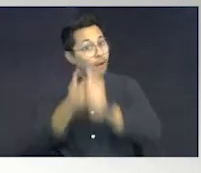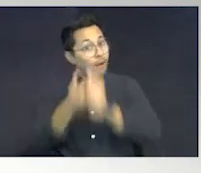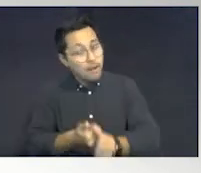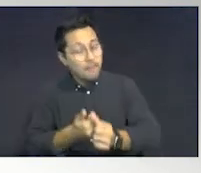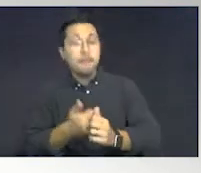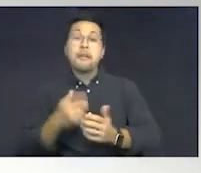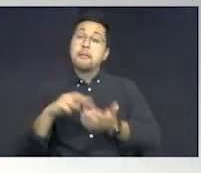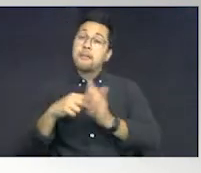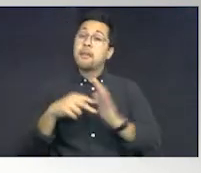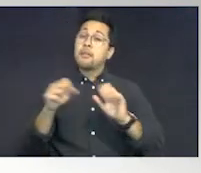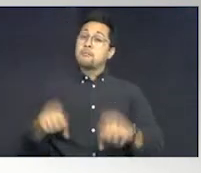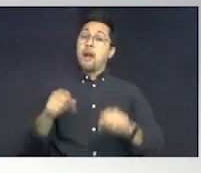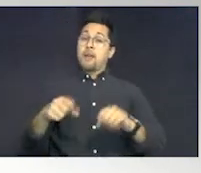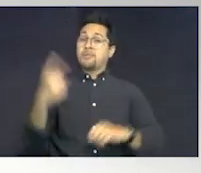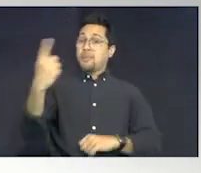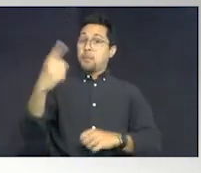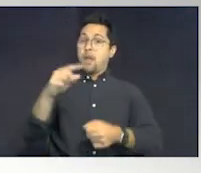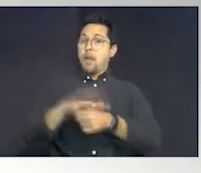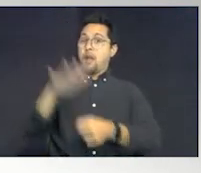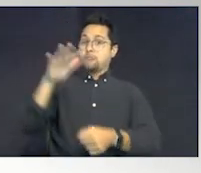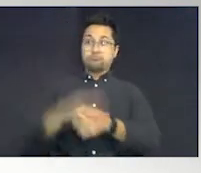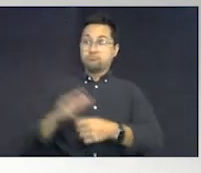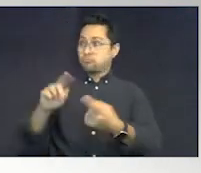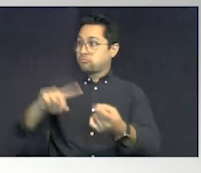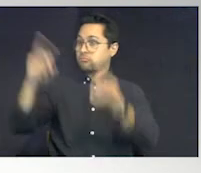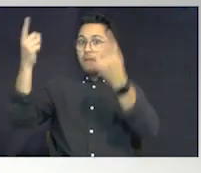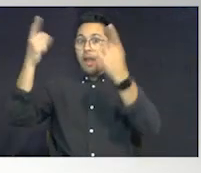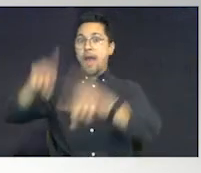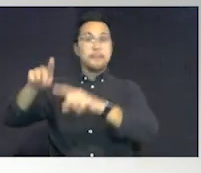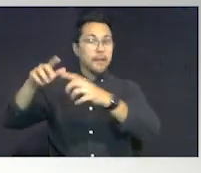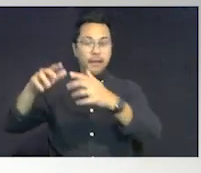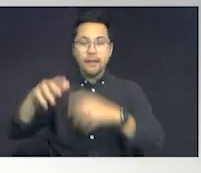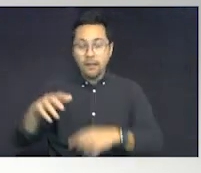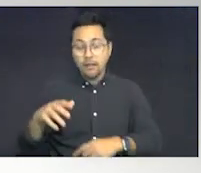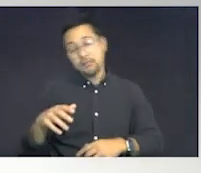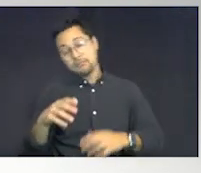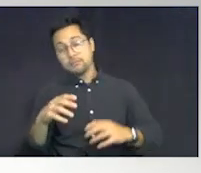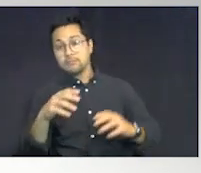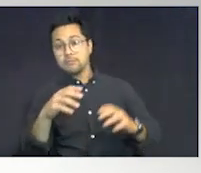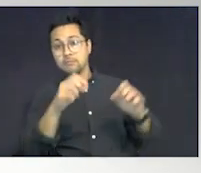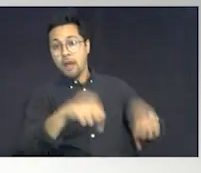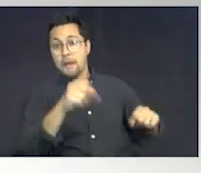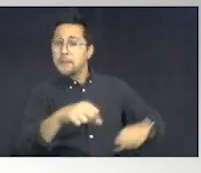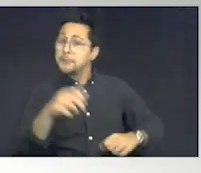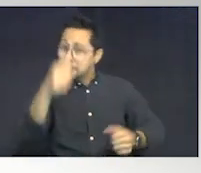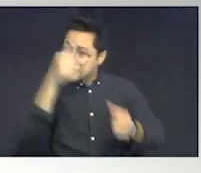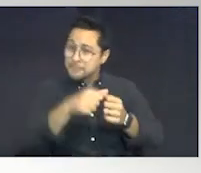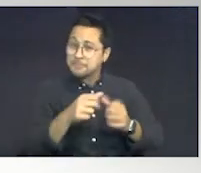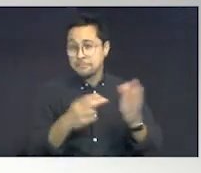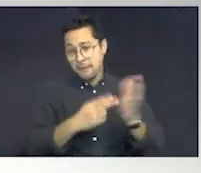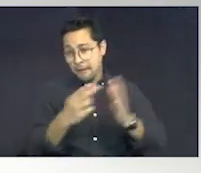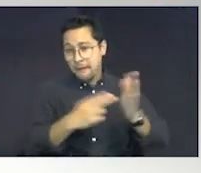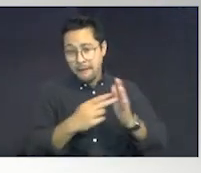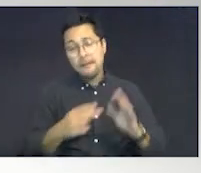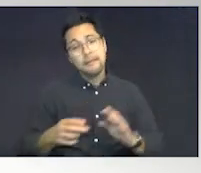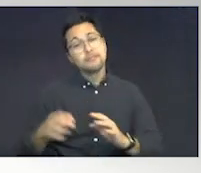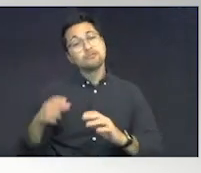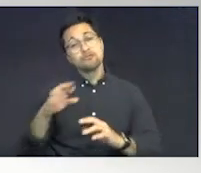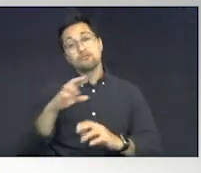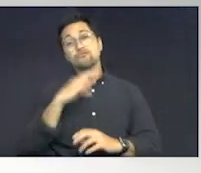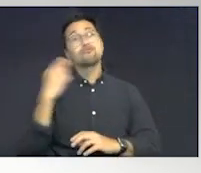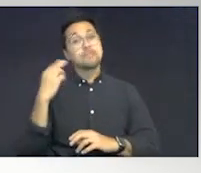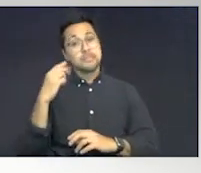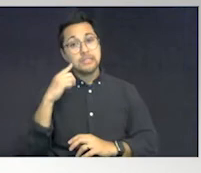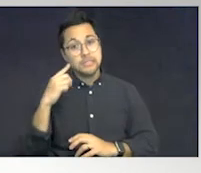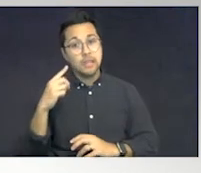of something happening is great. And let's be honest, it has a greater risk of having law enforcement